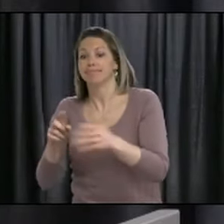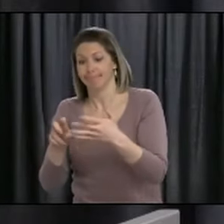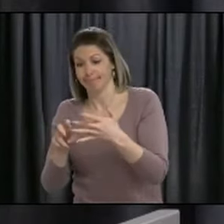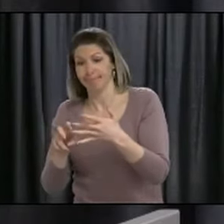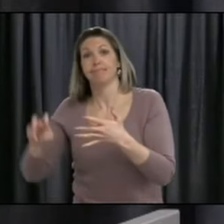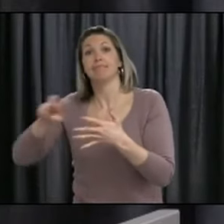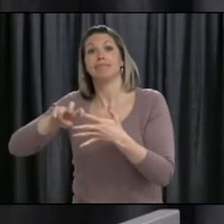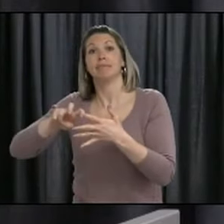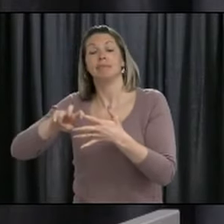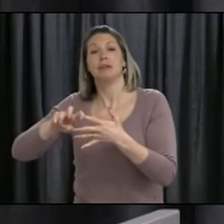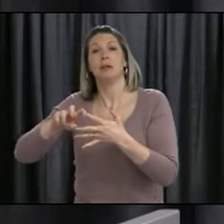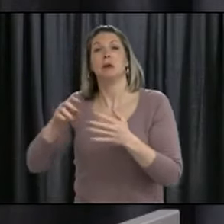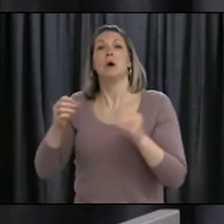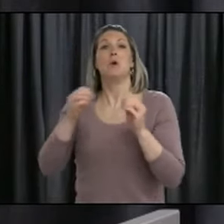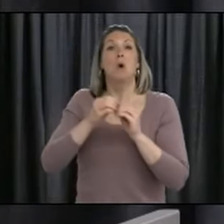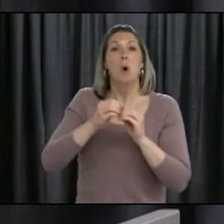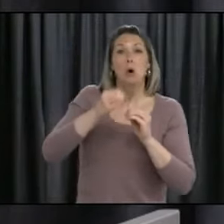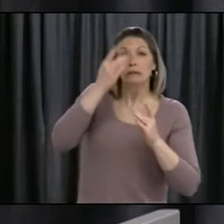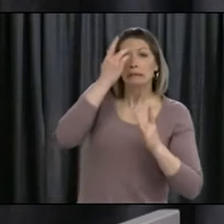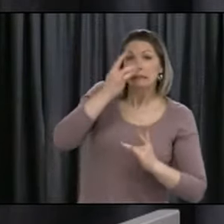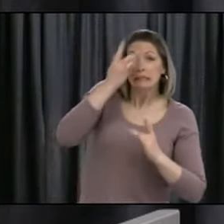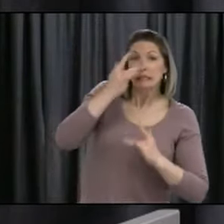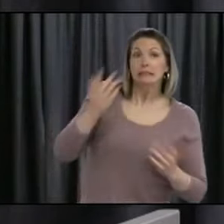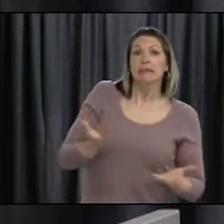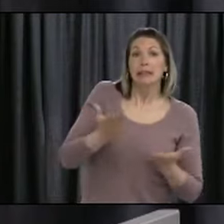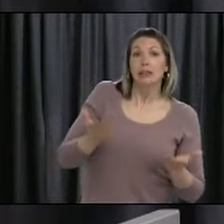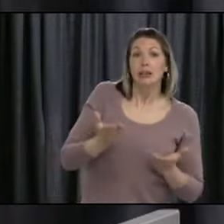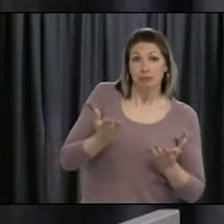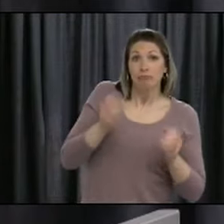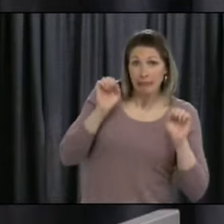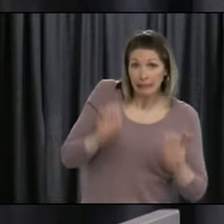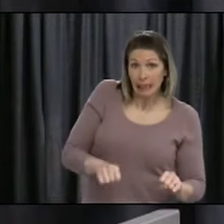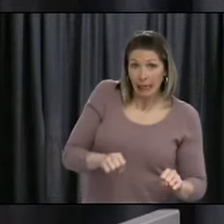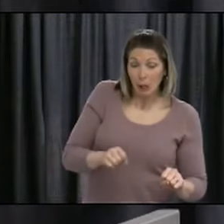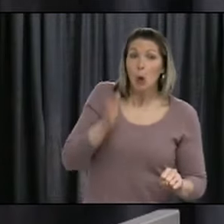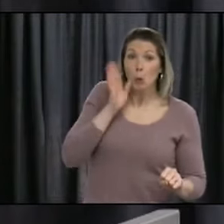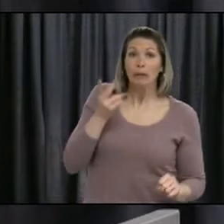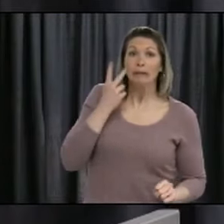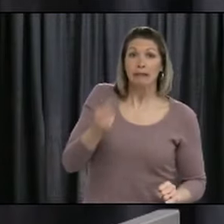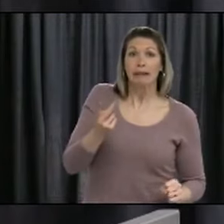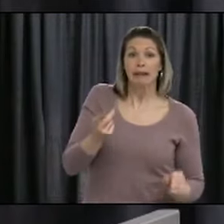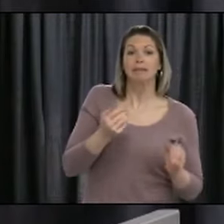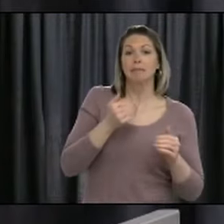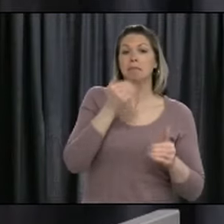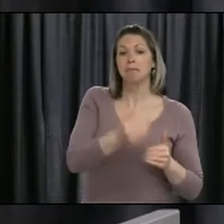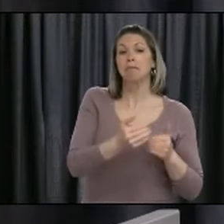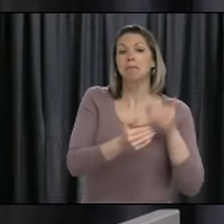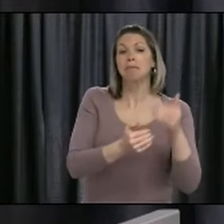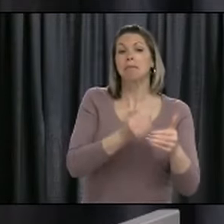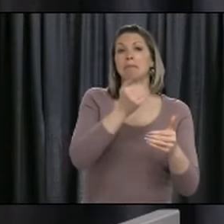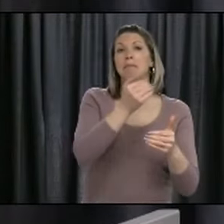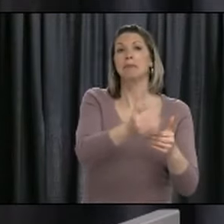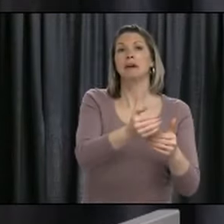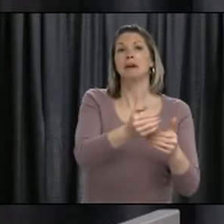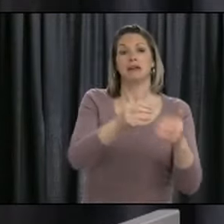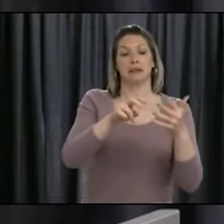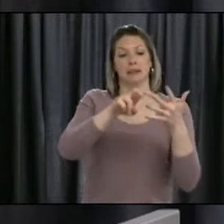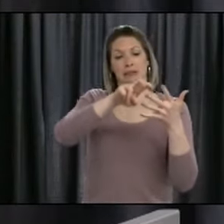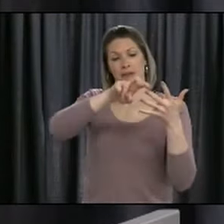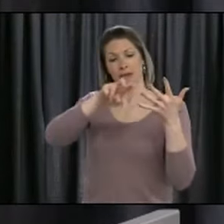course of the coming months because of COVID-19. And even when we get to level one, that is not level zero.